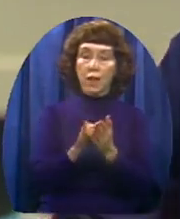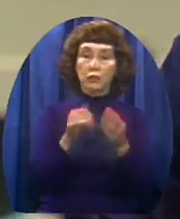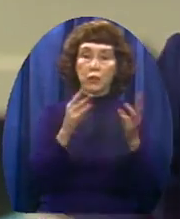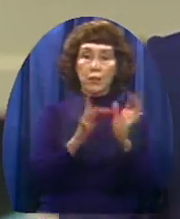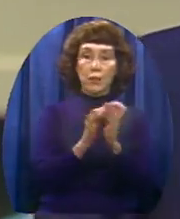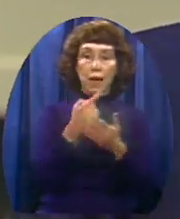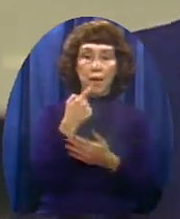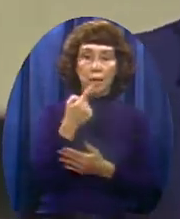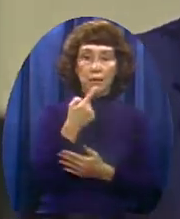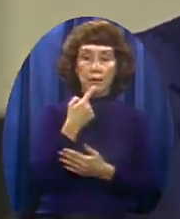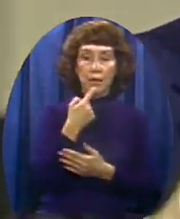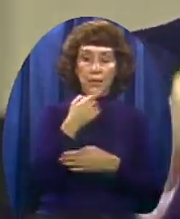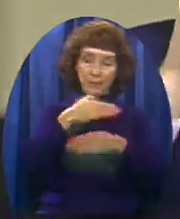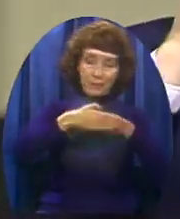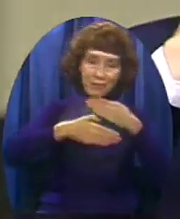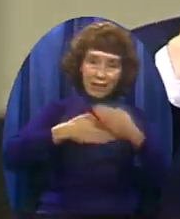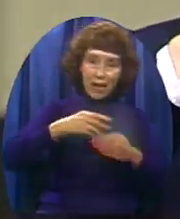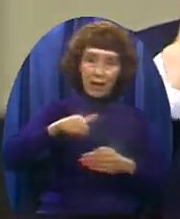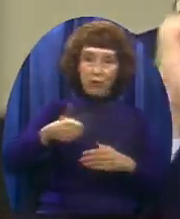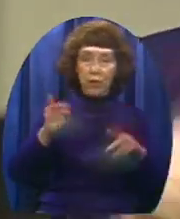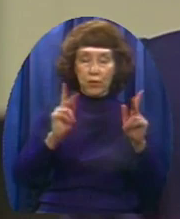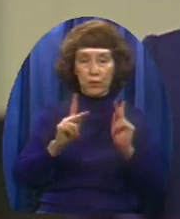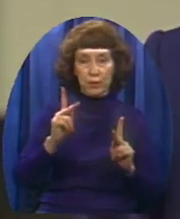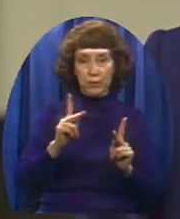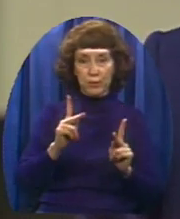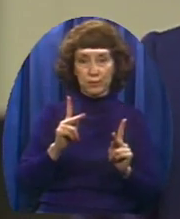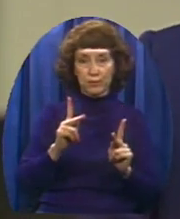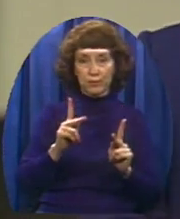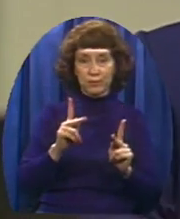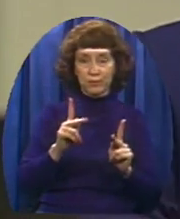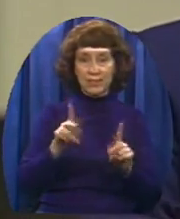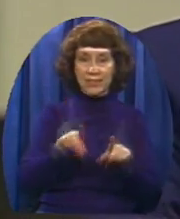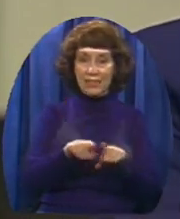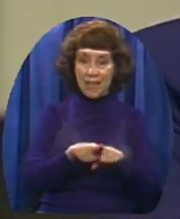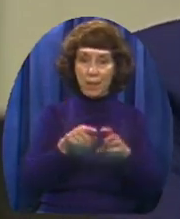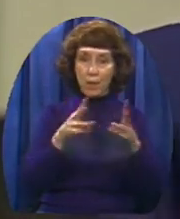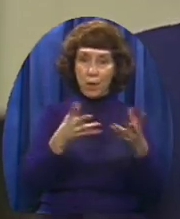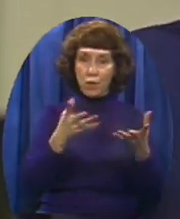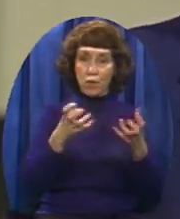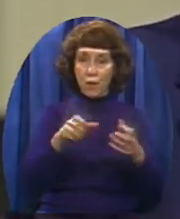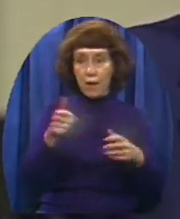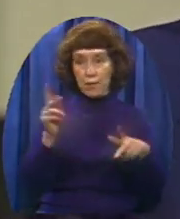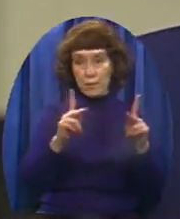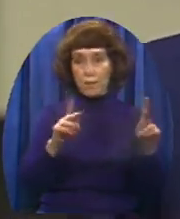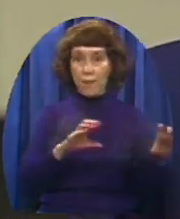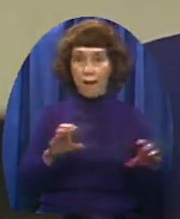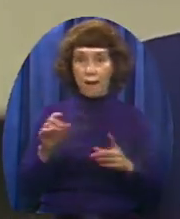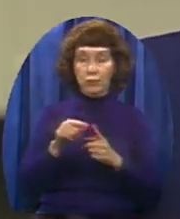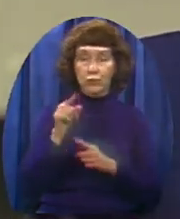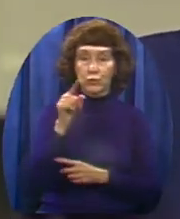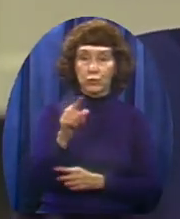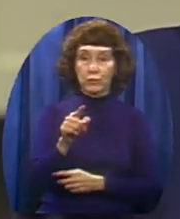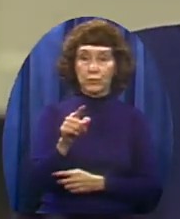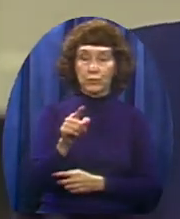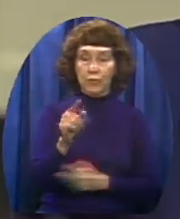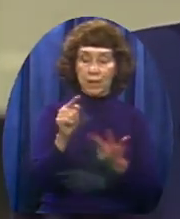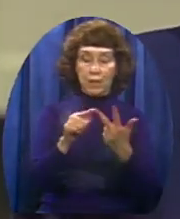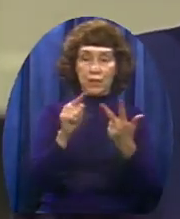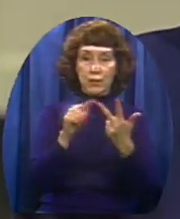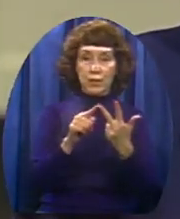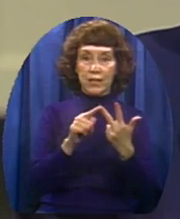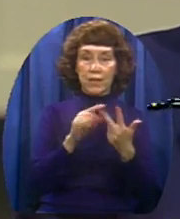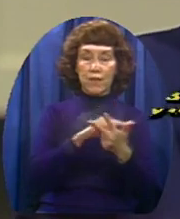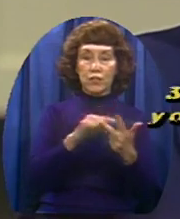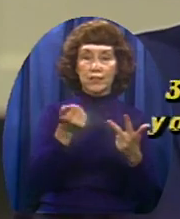Solomon says here Is our relationship toward our neighbors Now point three Verses 16 and